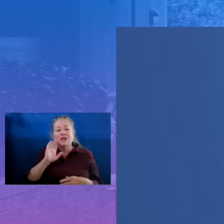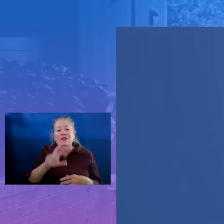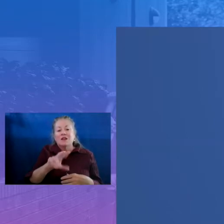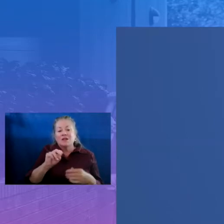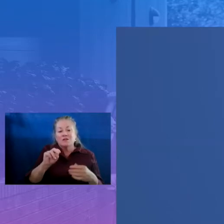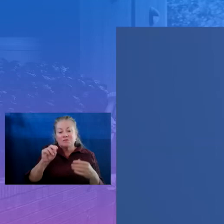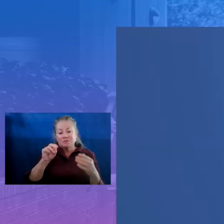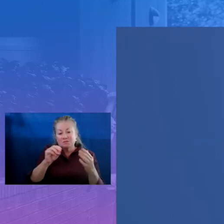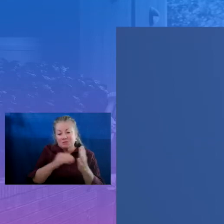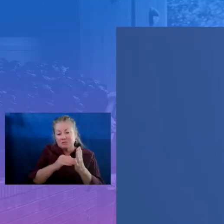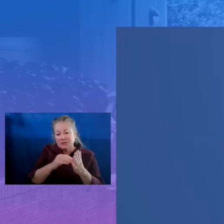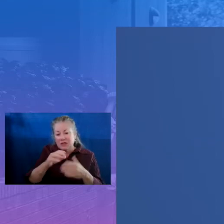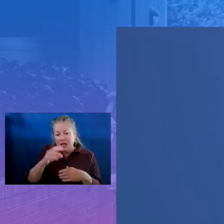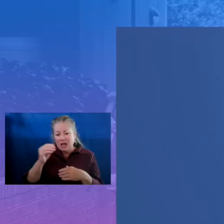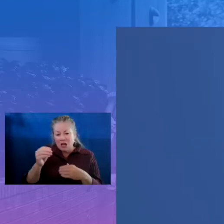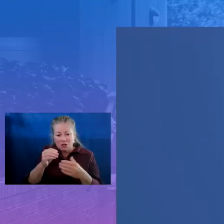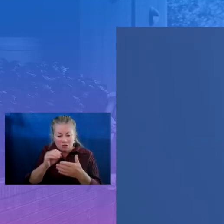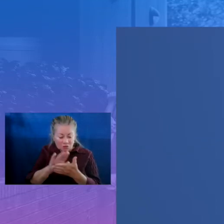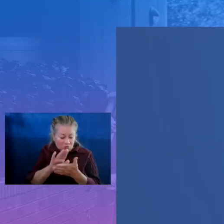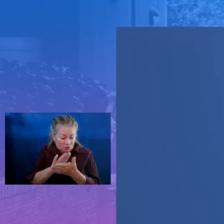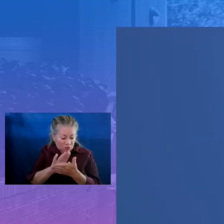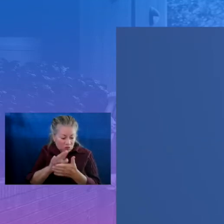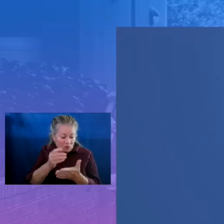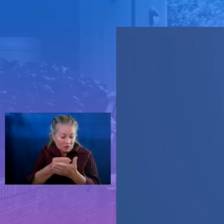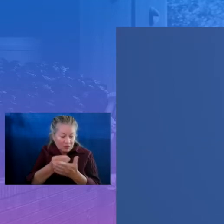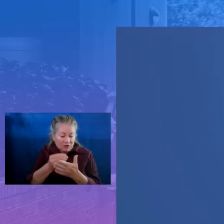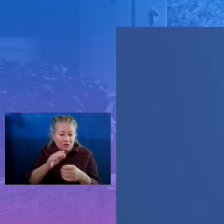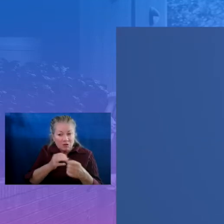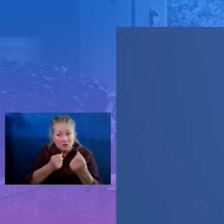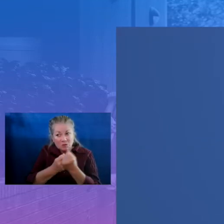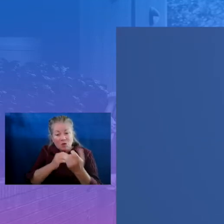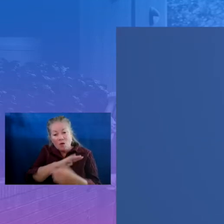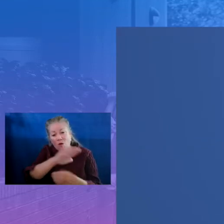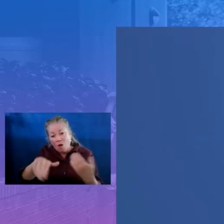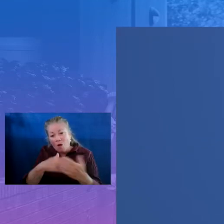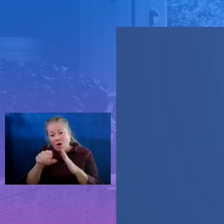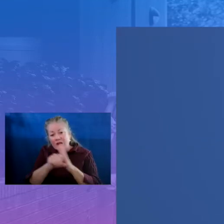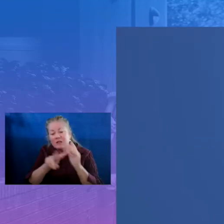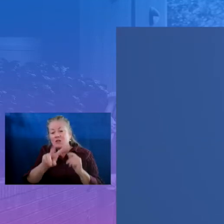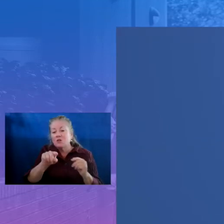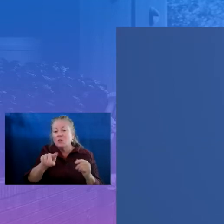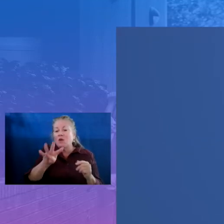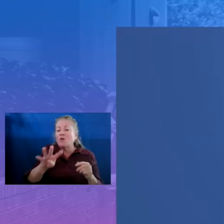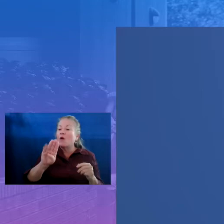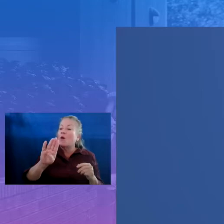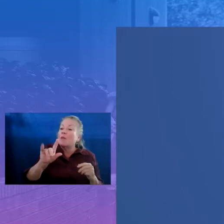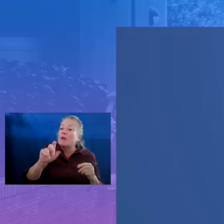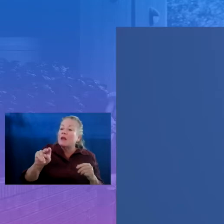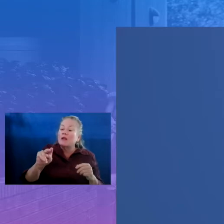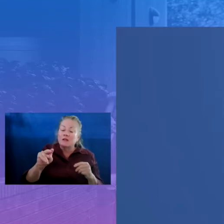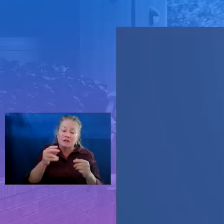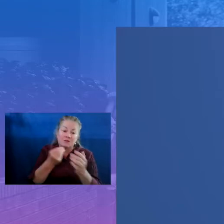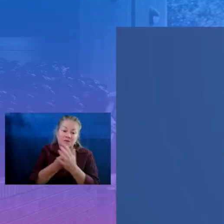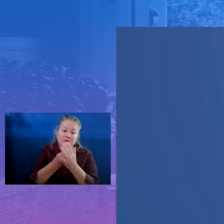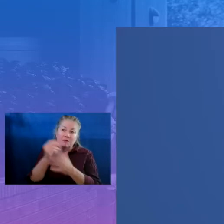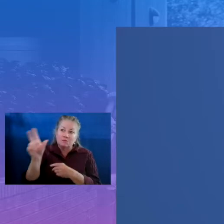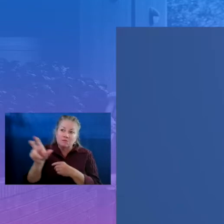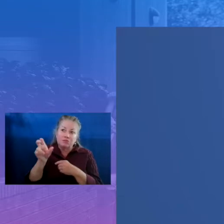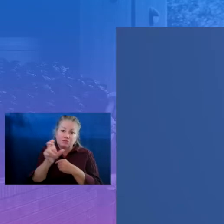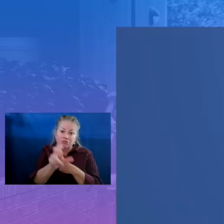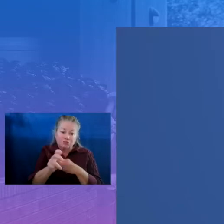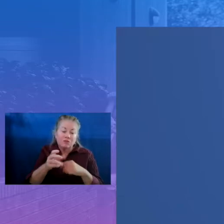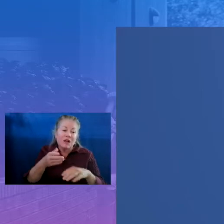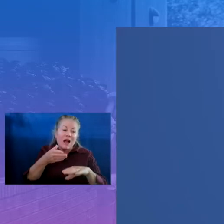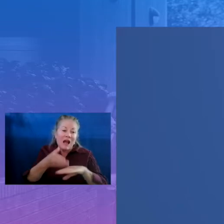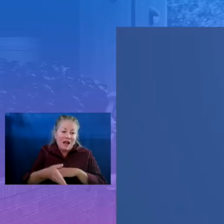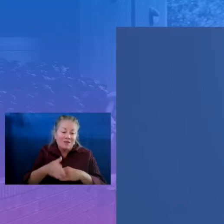support out-of-school time across all states. There are $2.4 billion in set-asides that must be used to support afterschool and